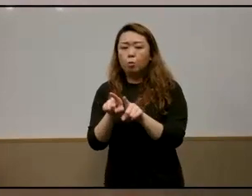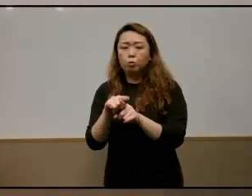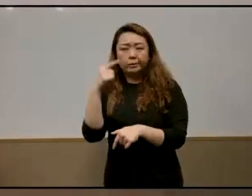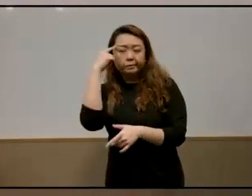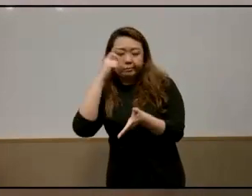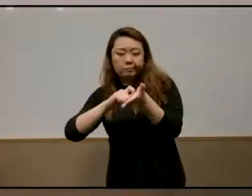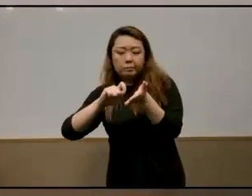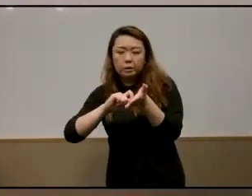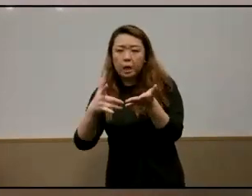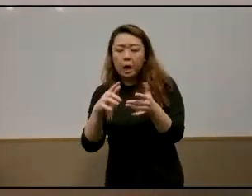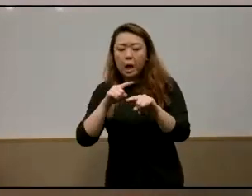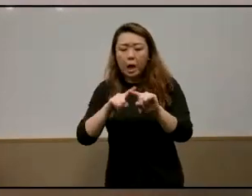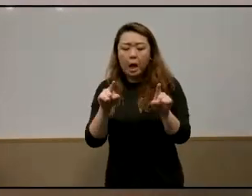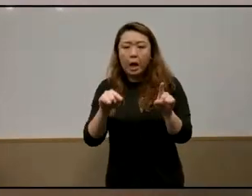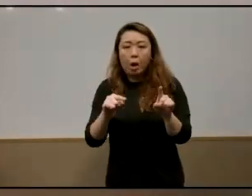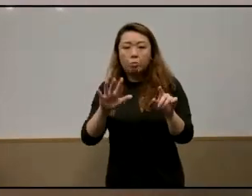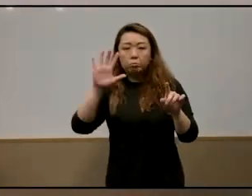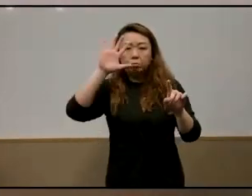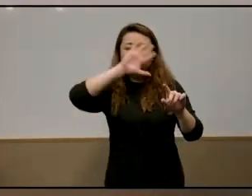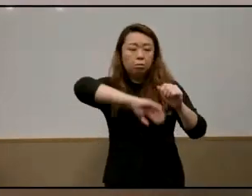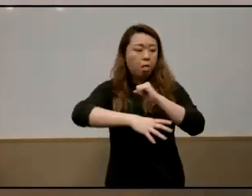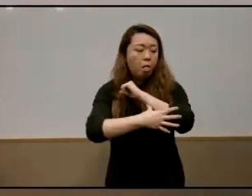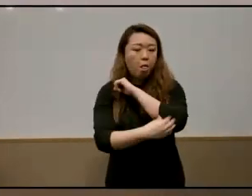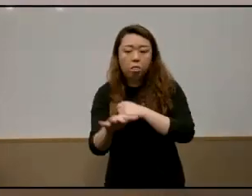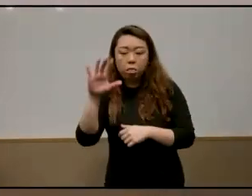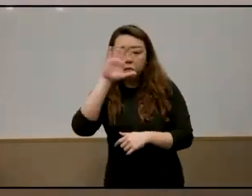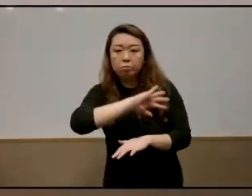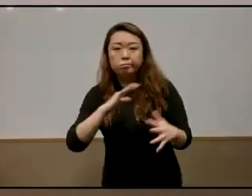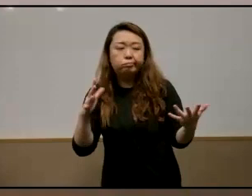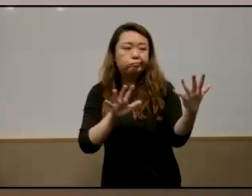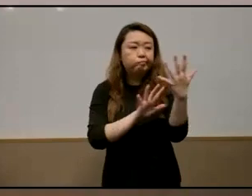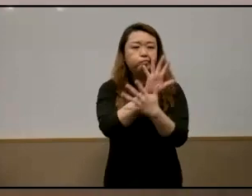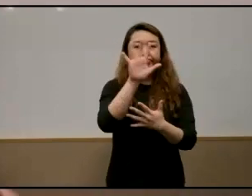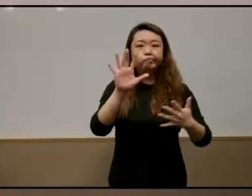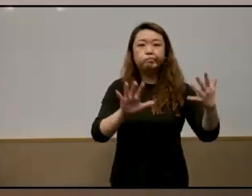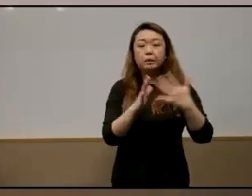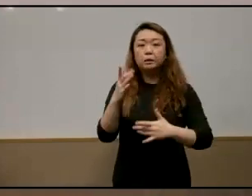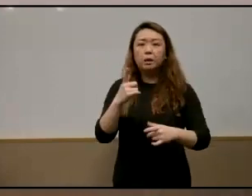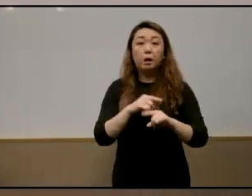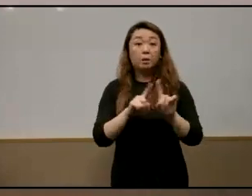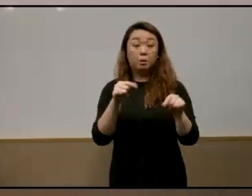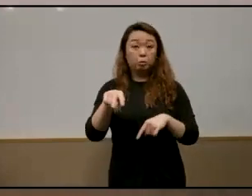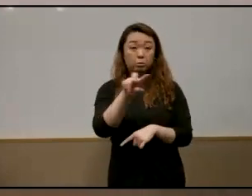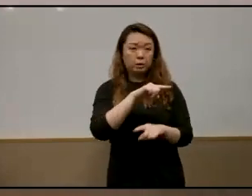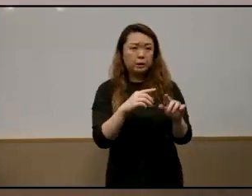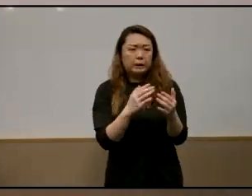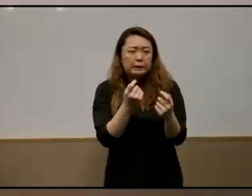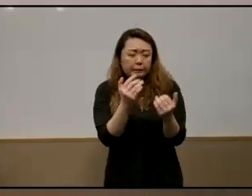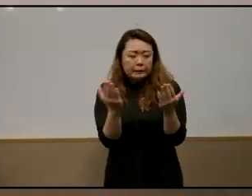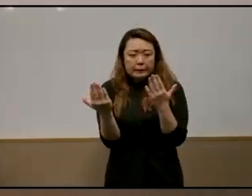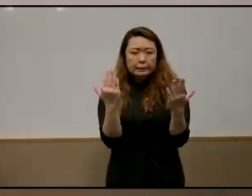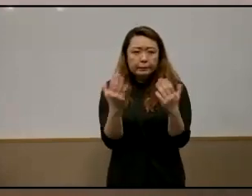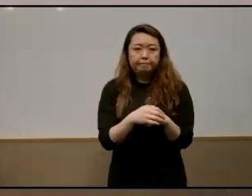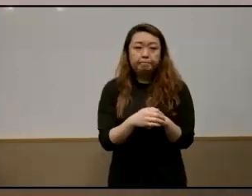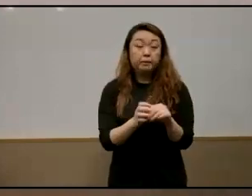also invisibilizes poverty in a way and it gives the appearance of similarity in circumstances but a family of